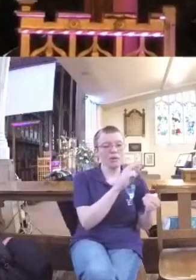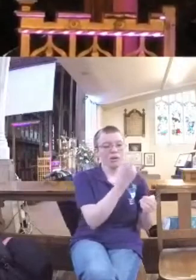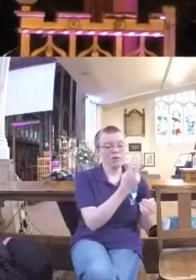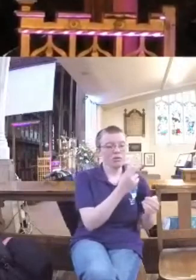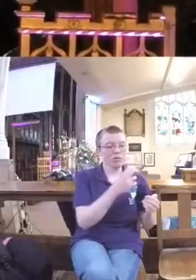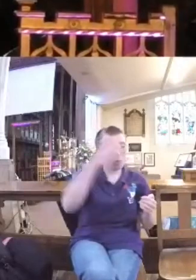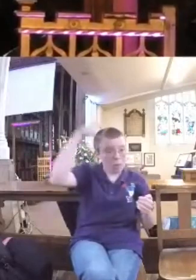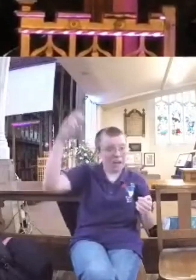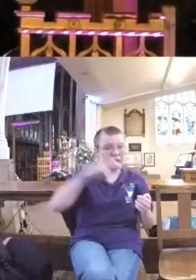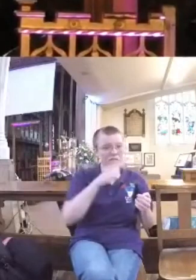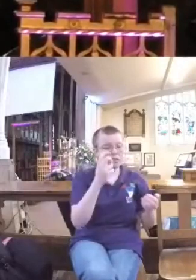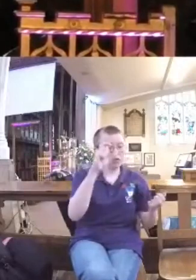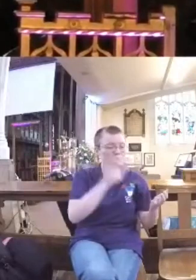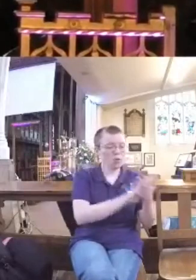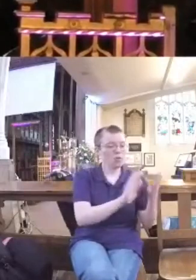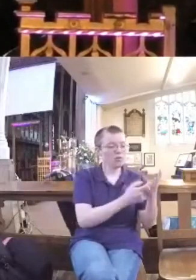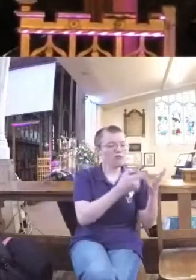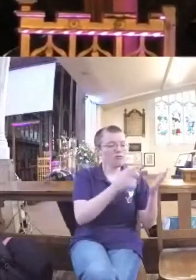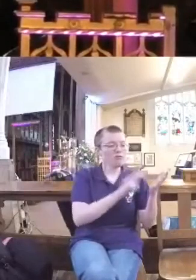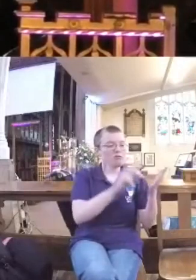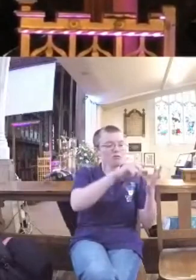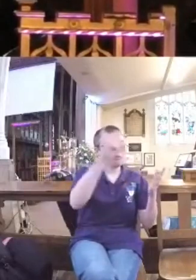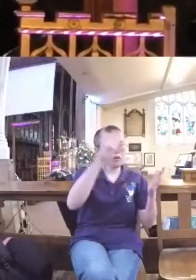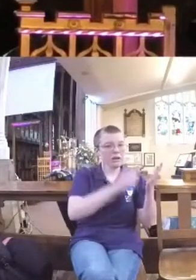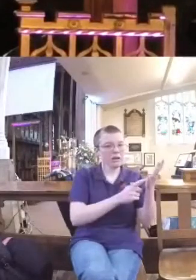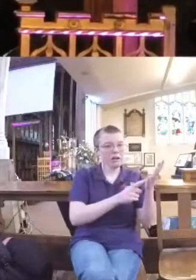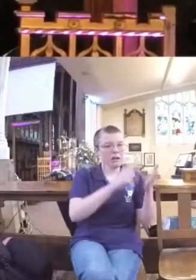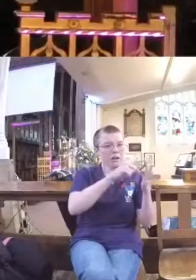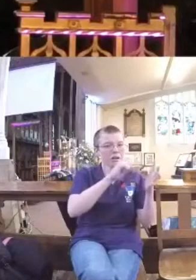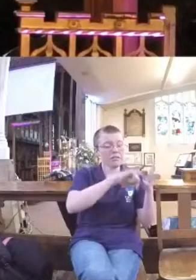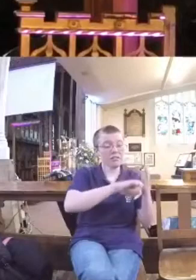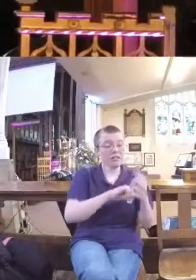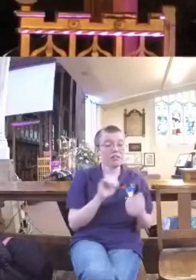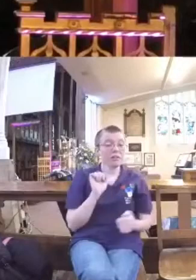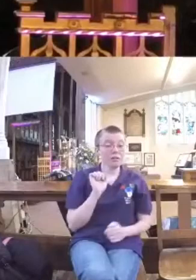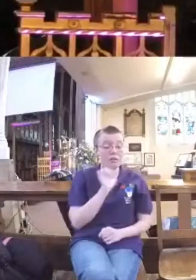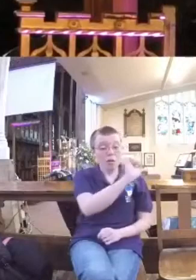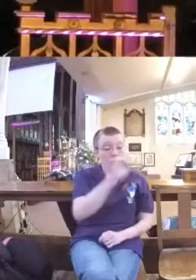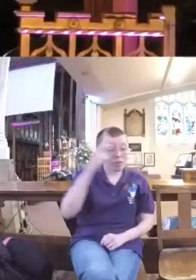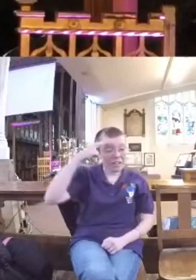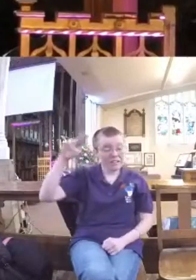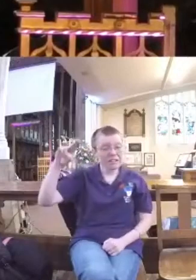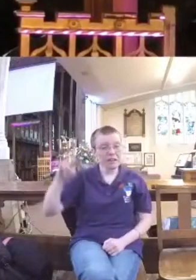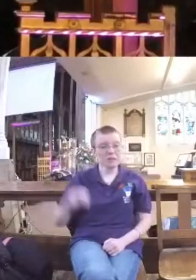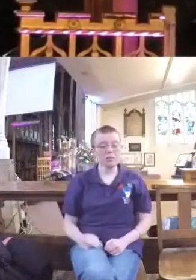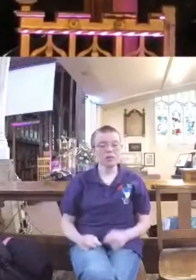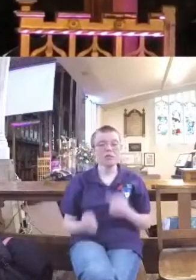have repeats of the same events in. But his name is also mentioned in the prophet books, Isaiah,